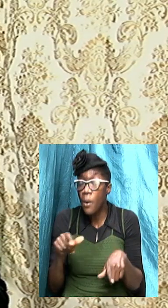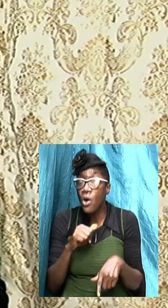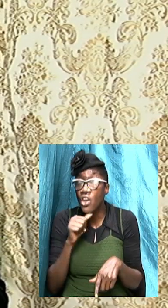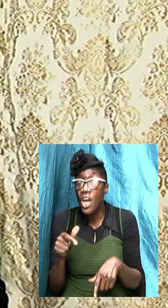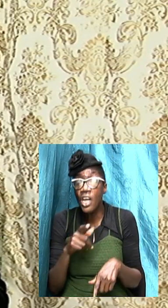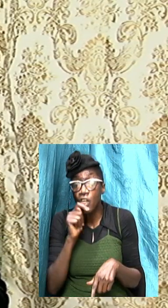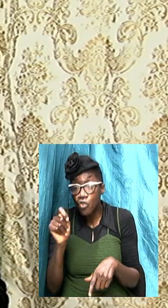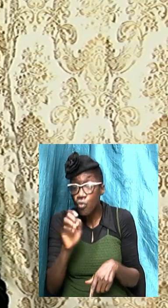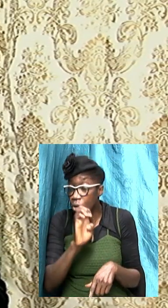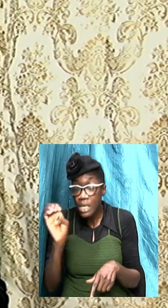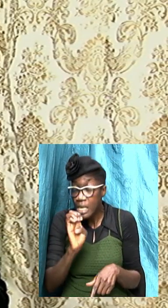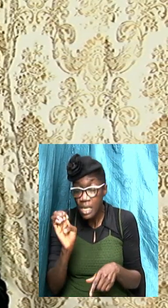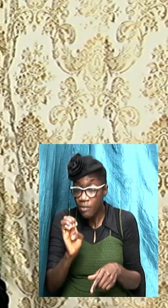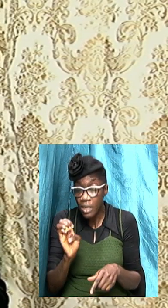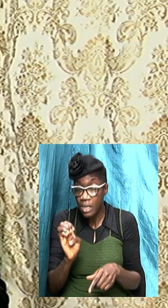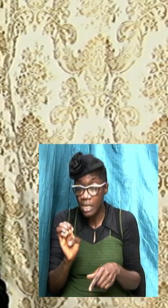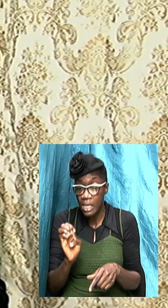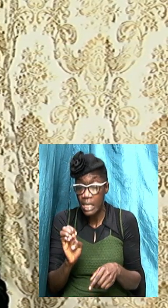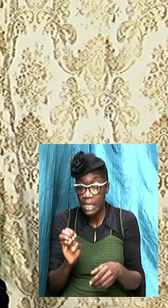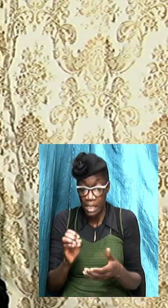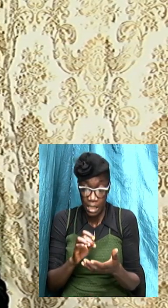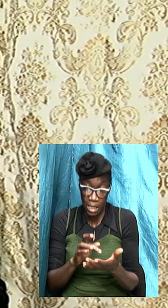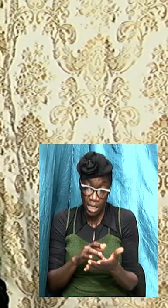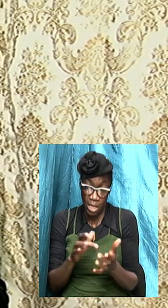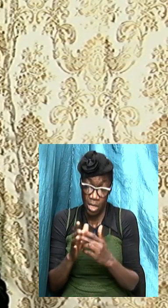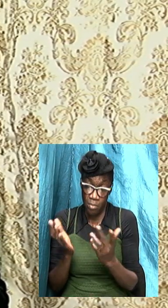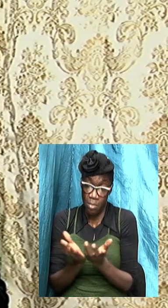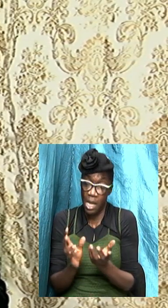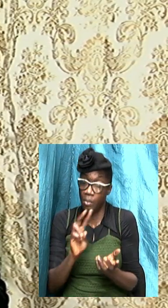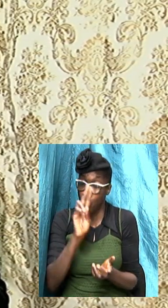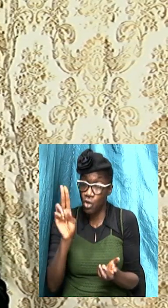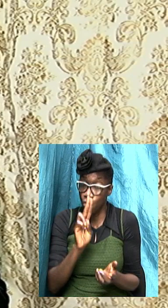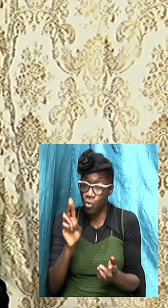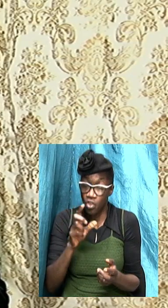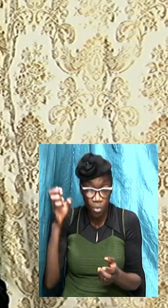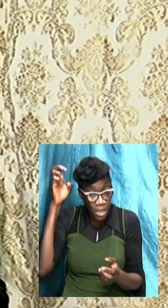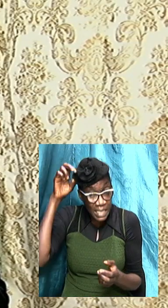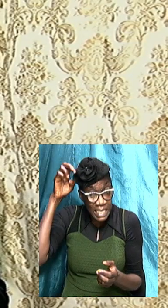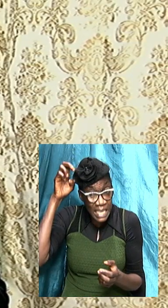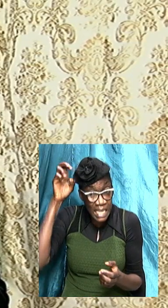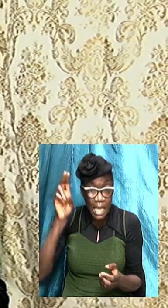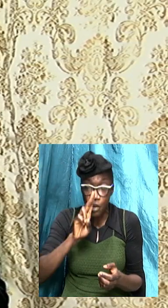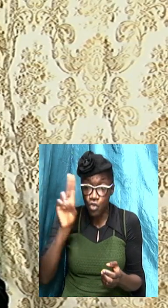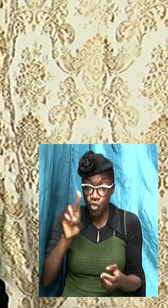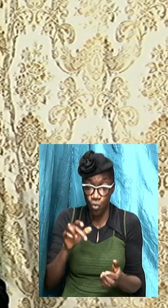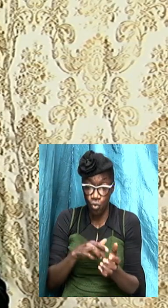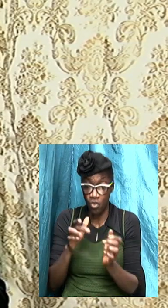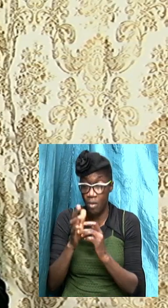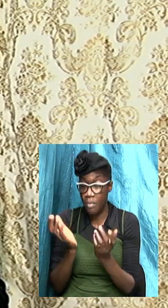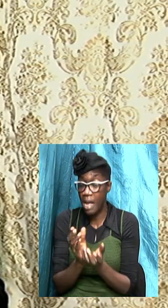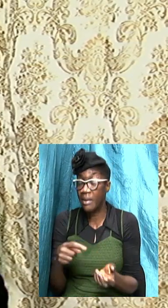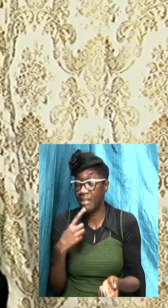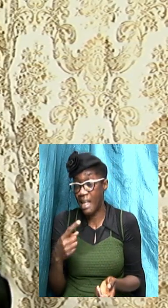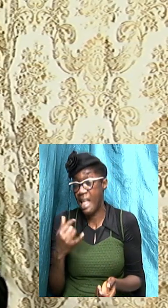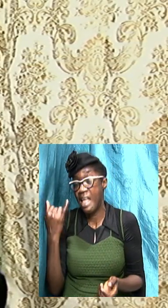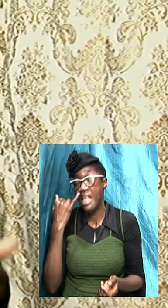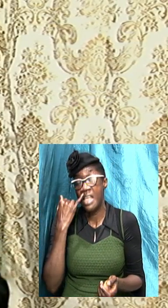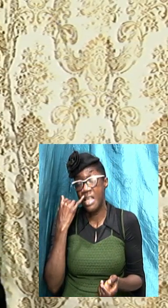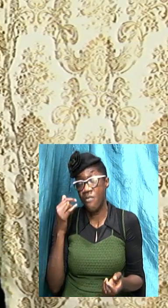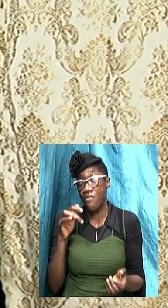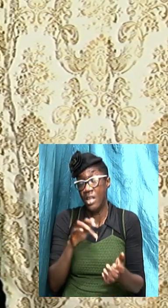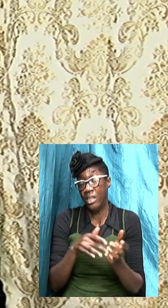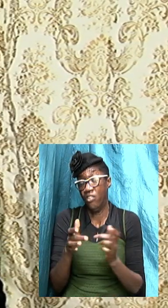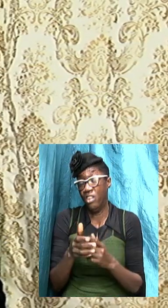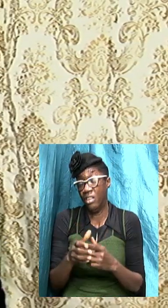used the scripture and said to the Lord if thou be the son of God cast thyself down because it is